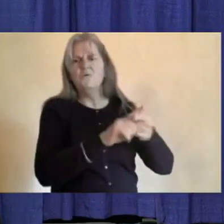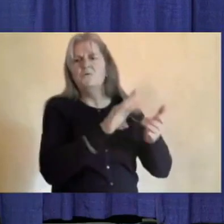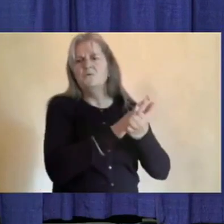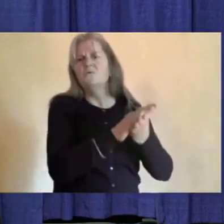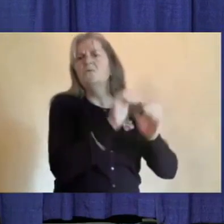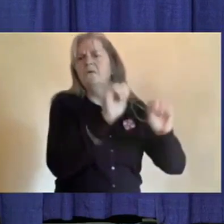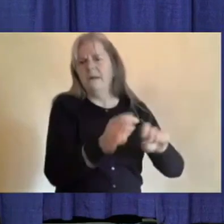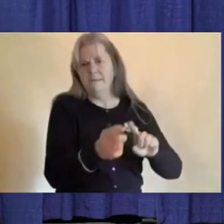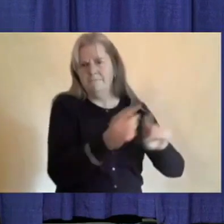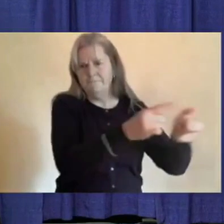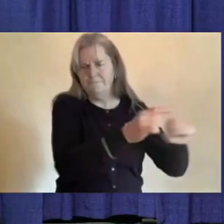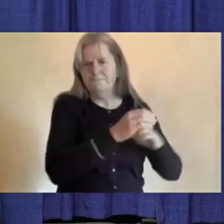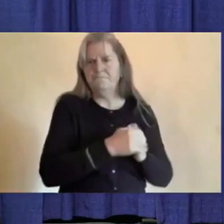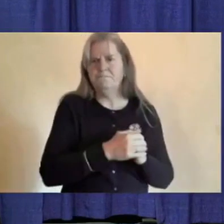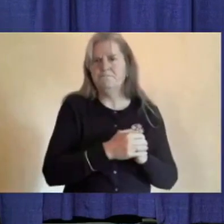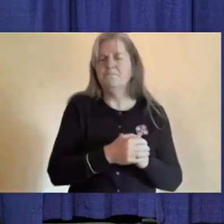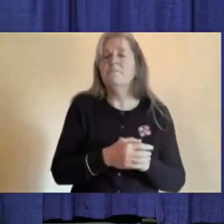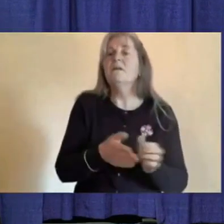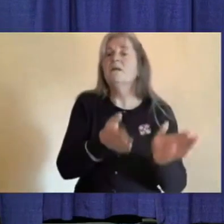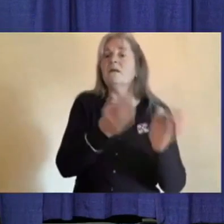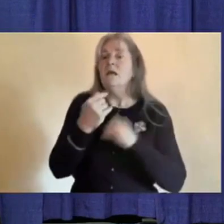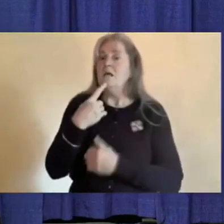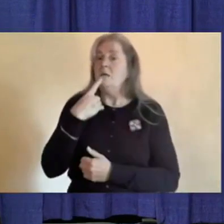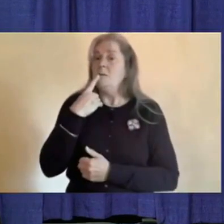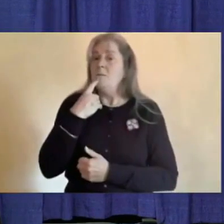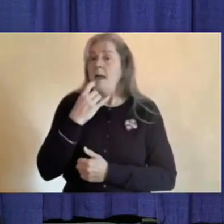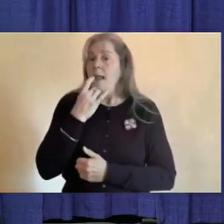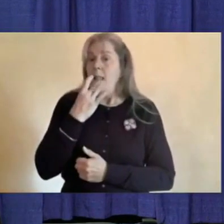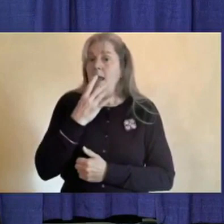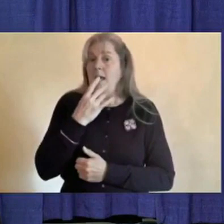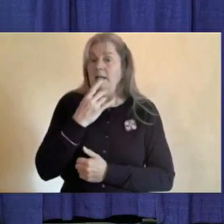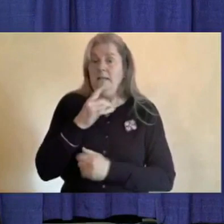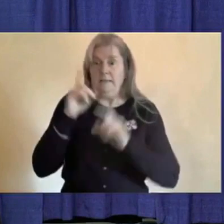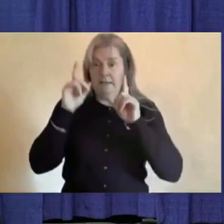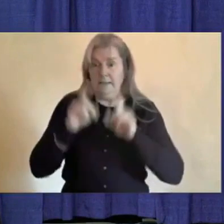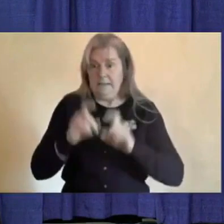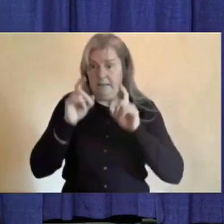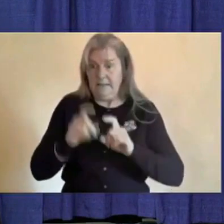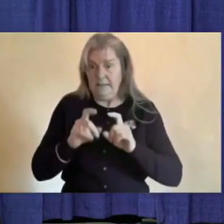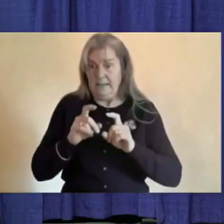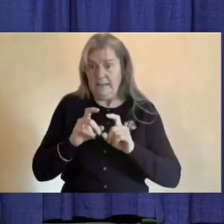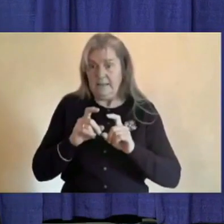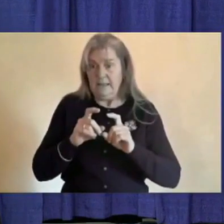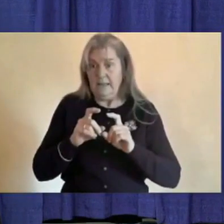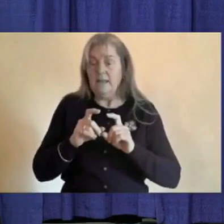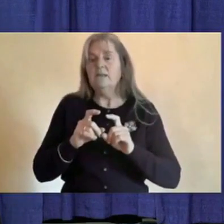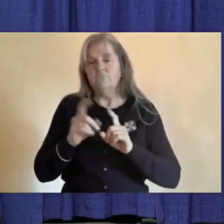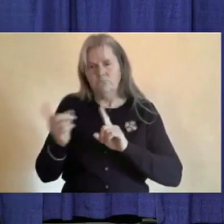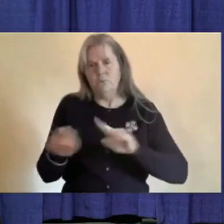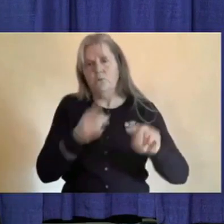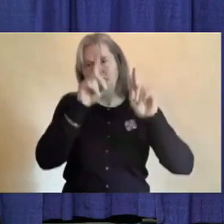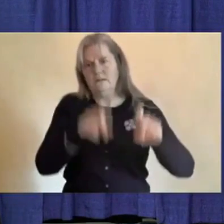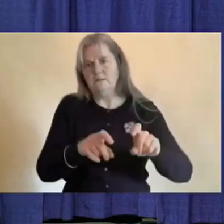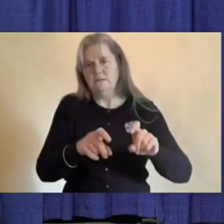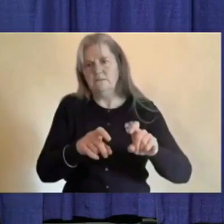In the red light category, testing for COVID-19 is strongly recommended. These symptoms include cough,